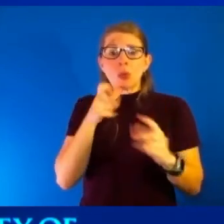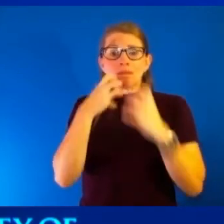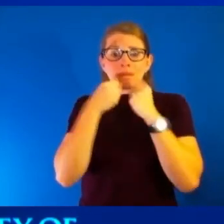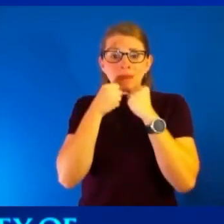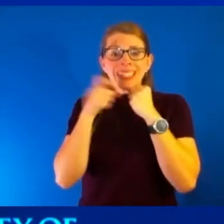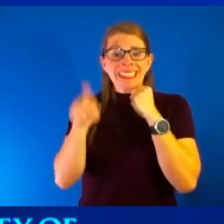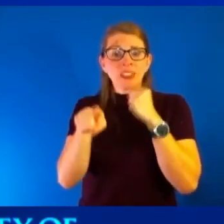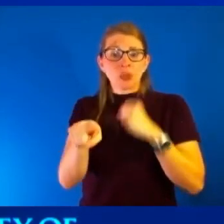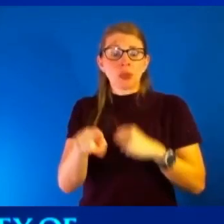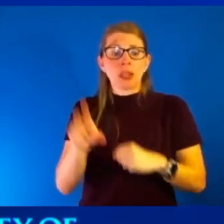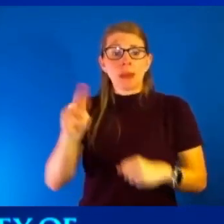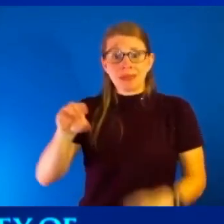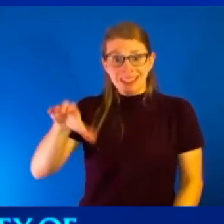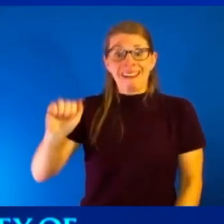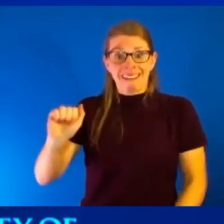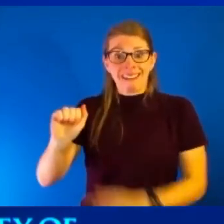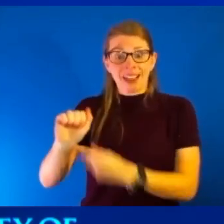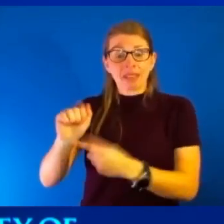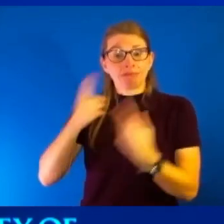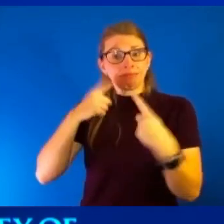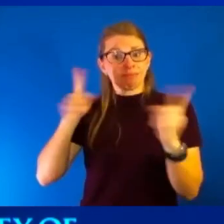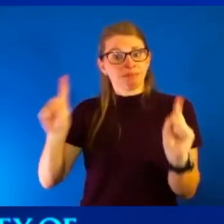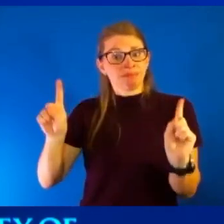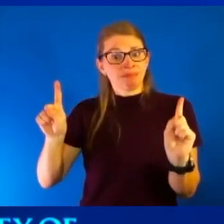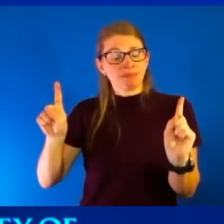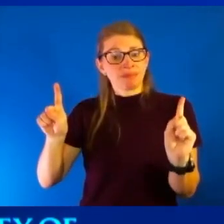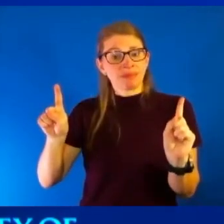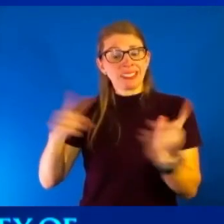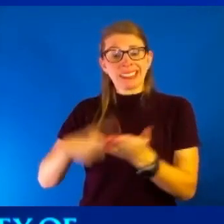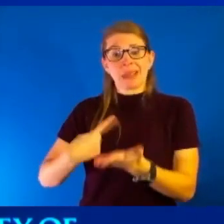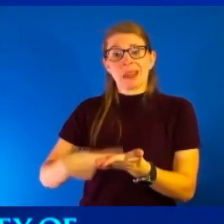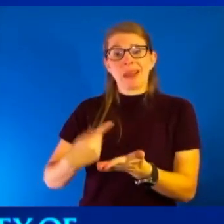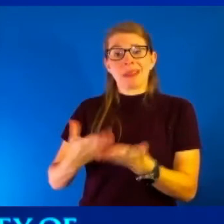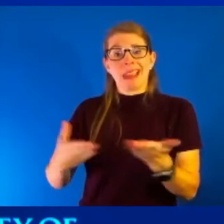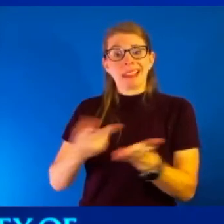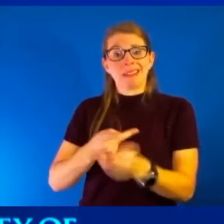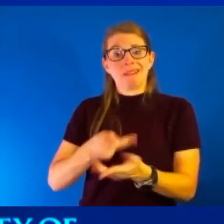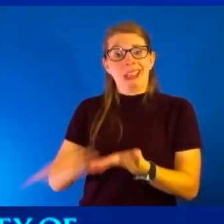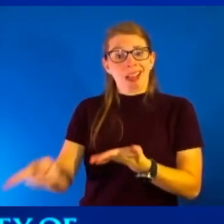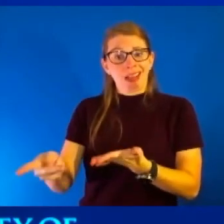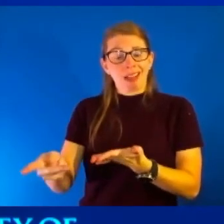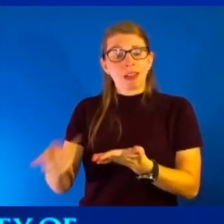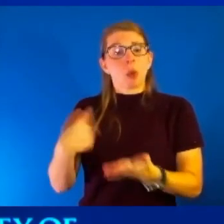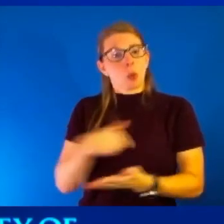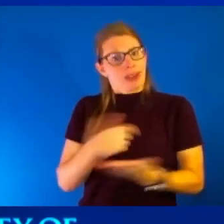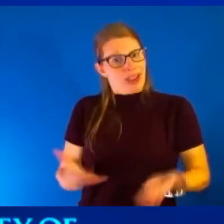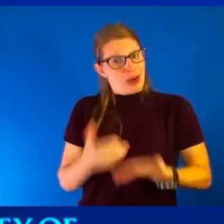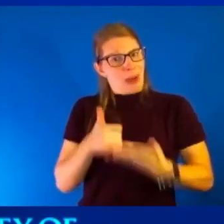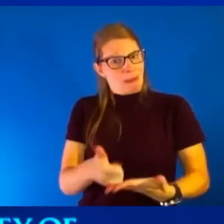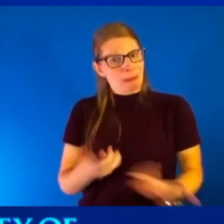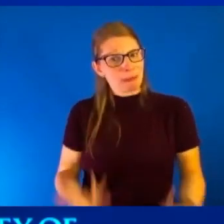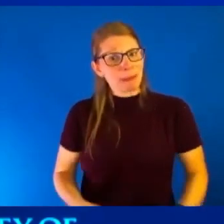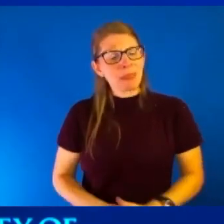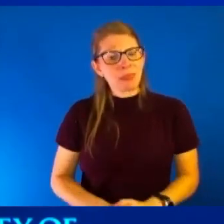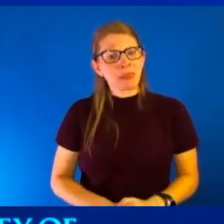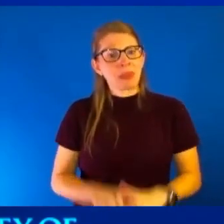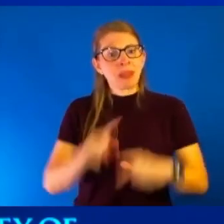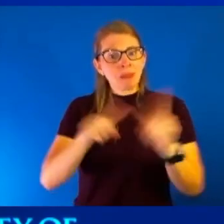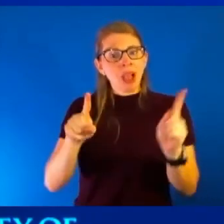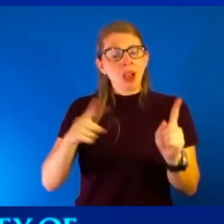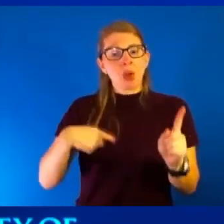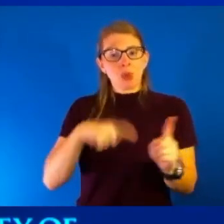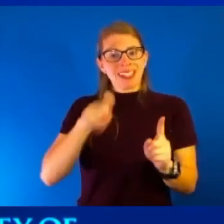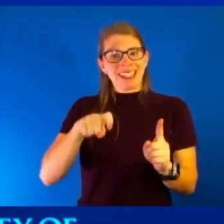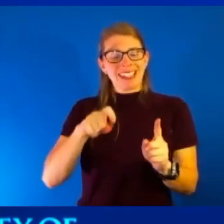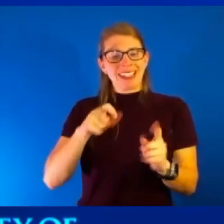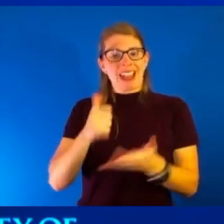Monoclon antibody therapy works. And when sometimes things fail, then we're here to help. But we need to help ourselves.